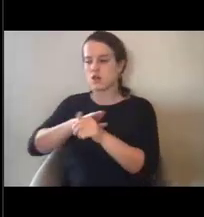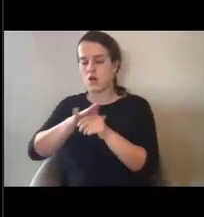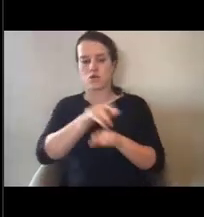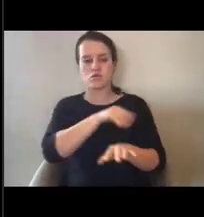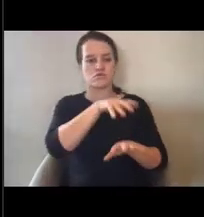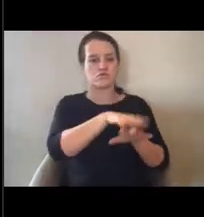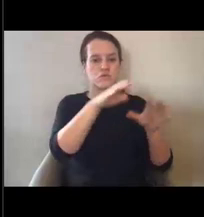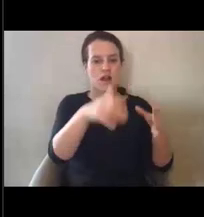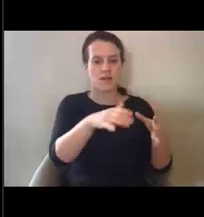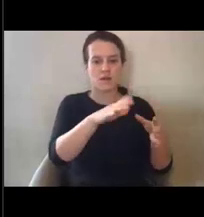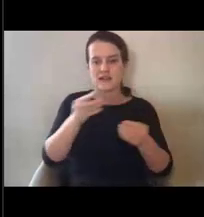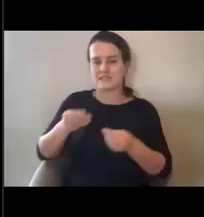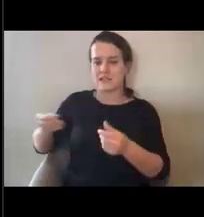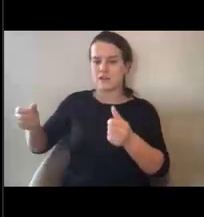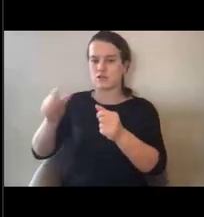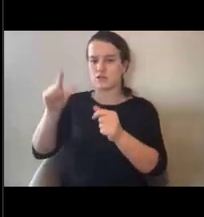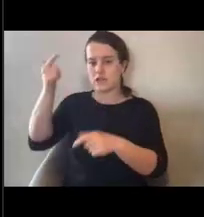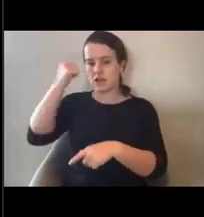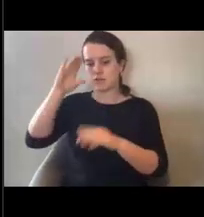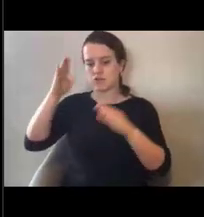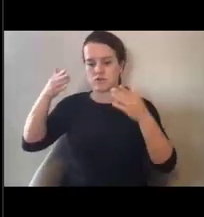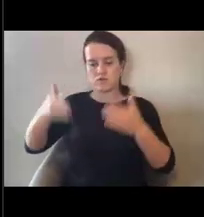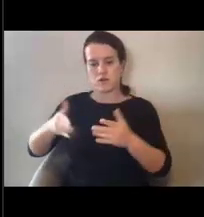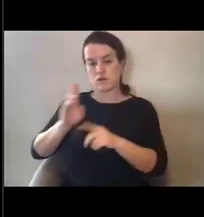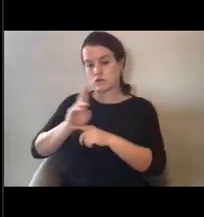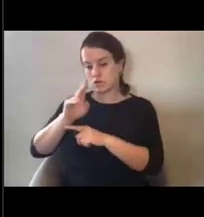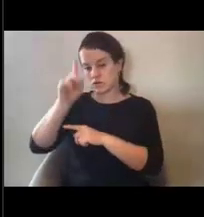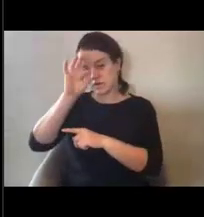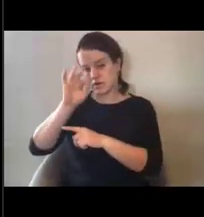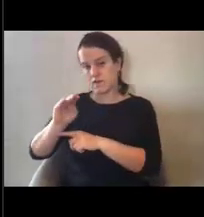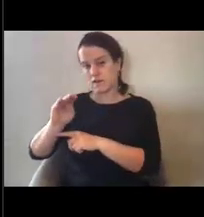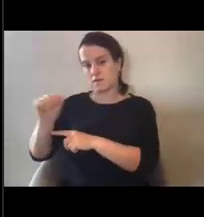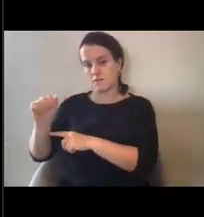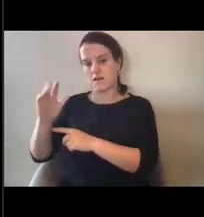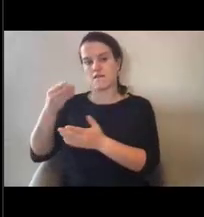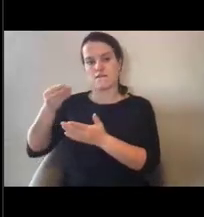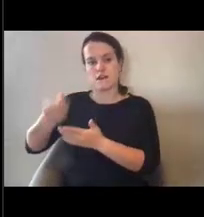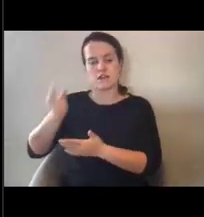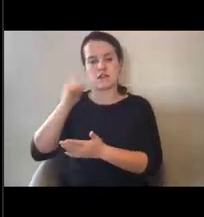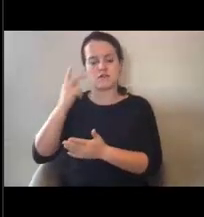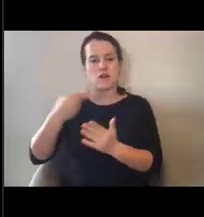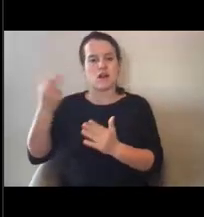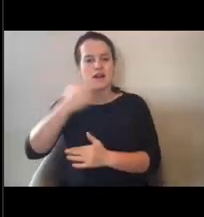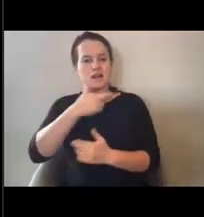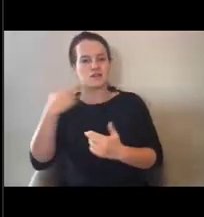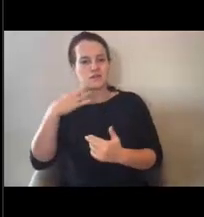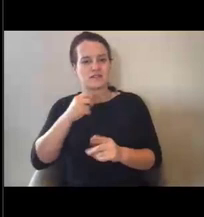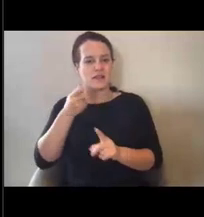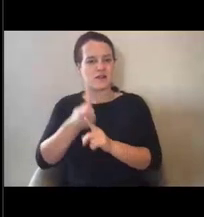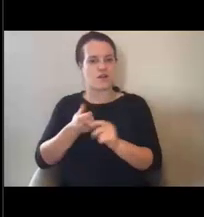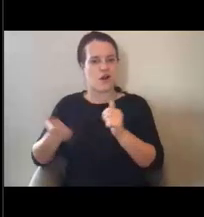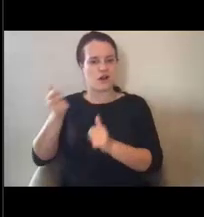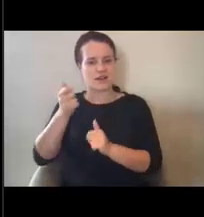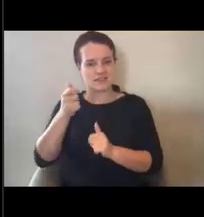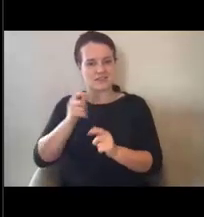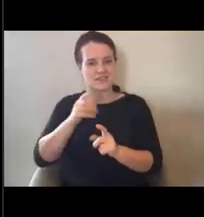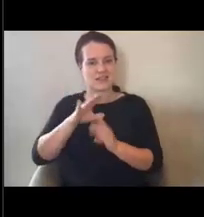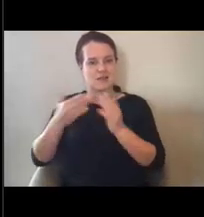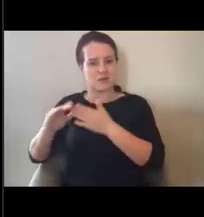to focus the use of FEMA funding on the highest risk and hardest hit communities and underserved populations.